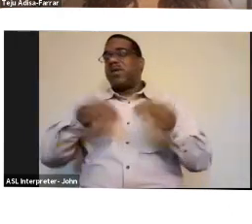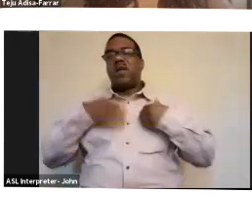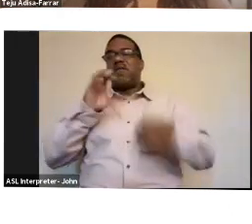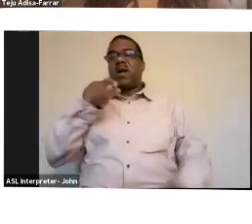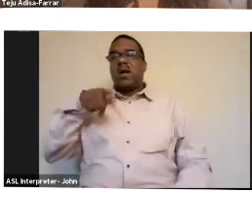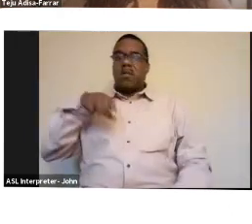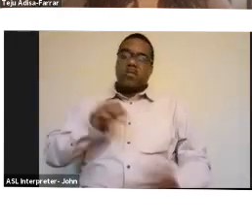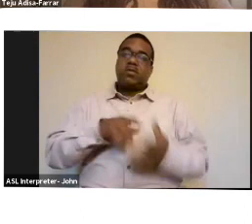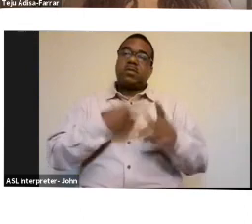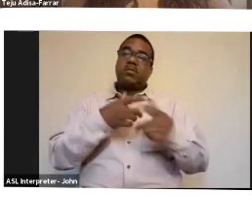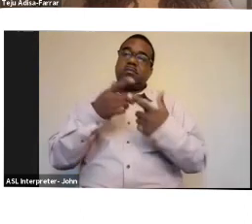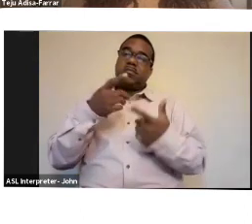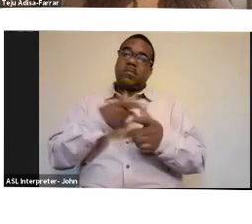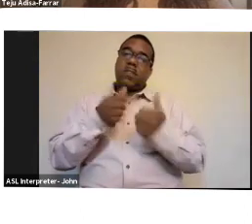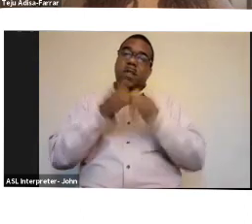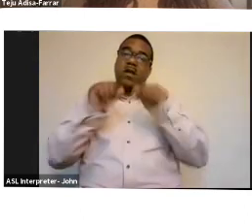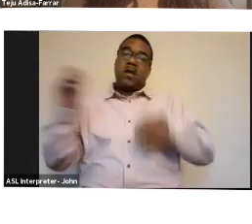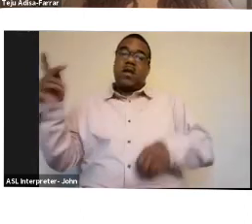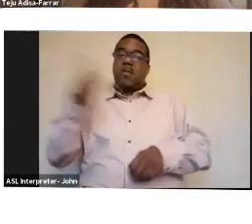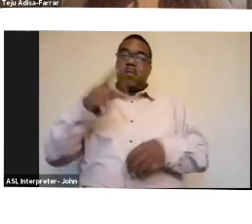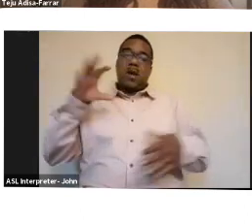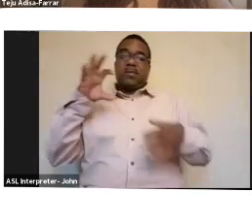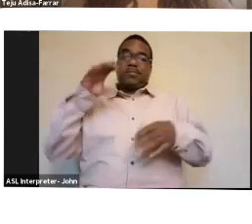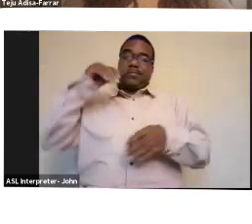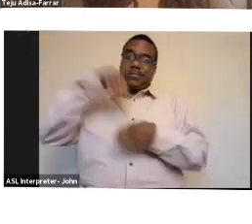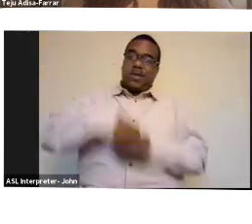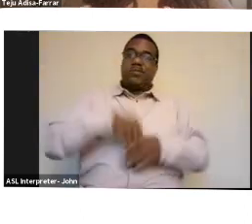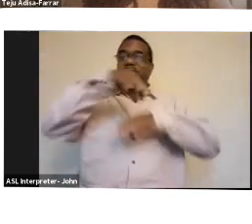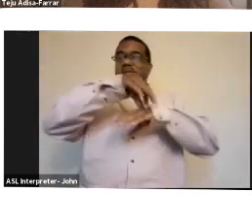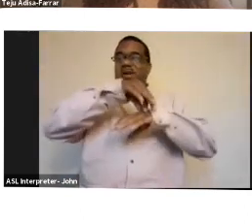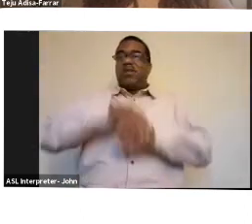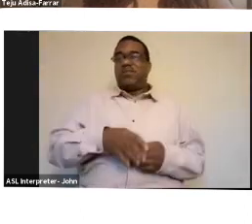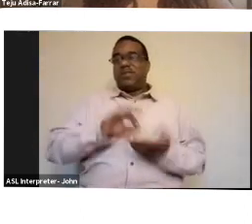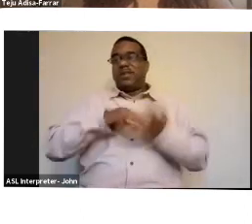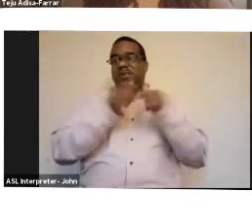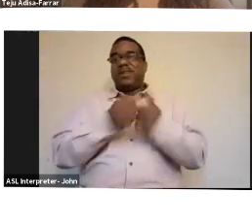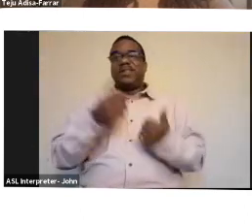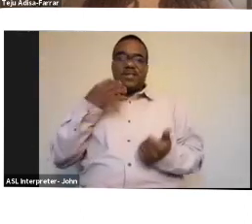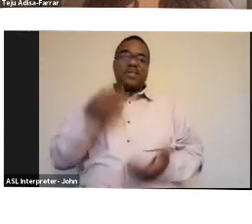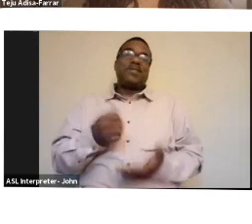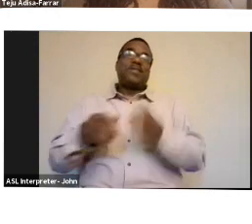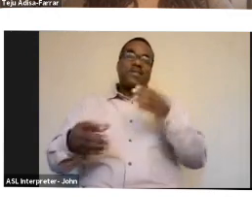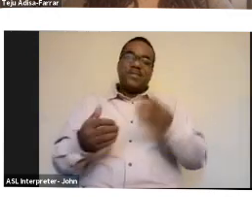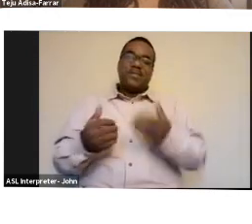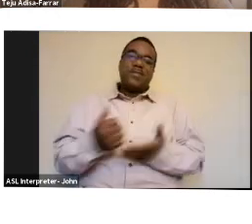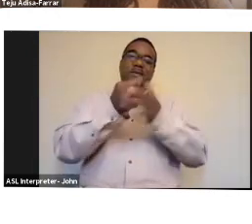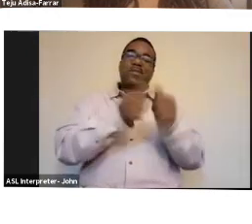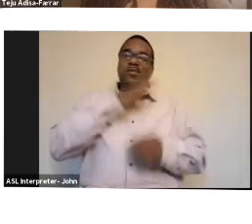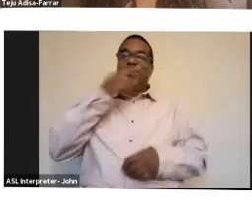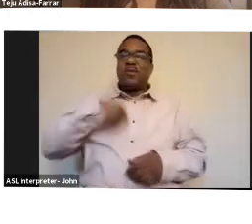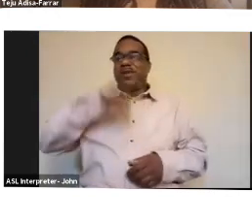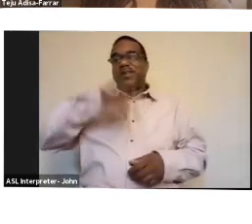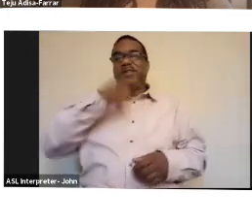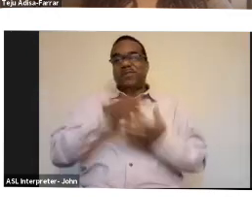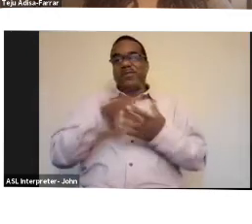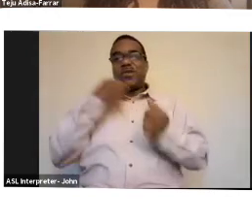so that they can go back into the earth to create the soil and the loam that we need to grow the plants and the crops and feed the animals that ultimately make